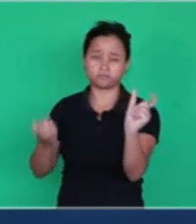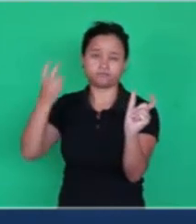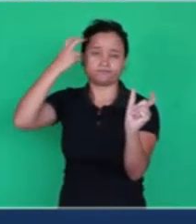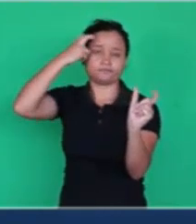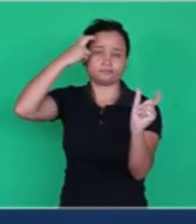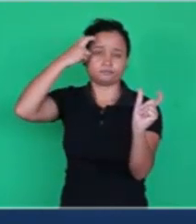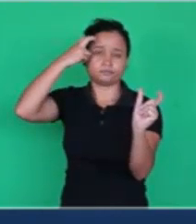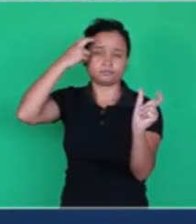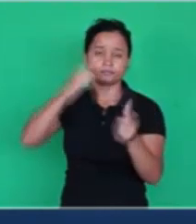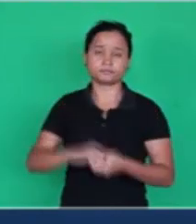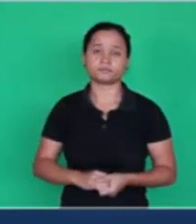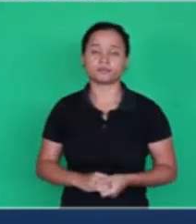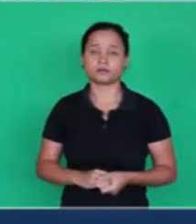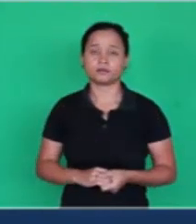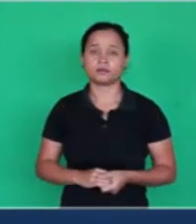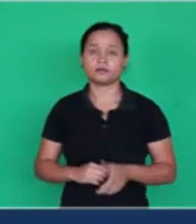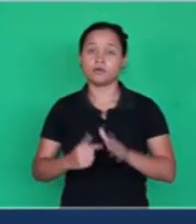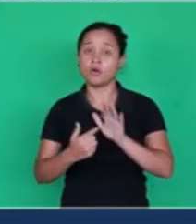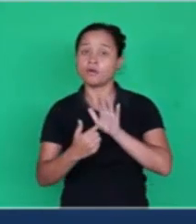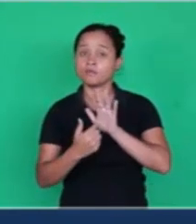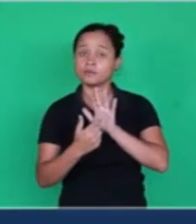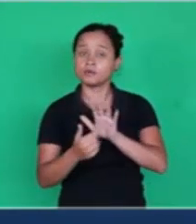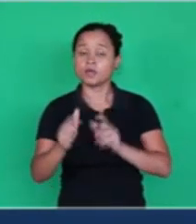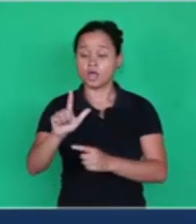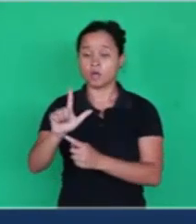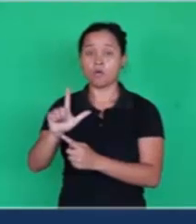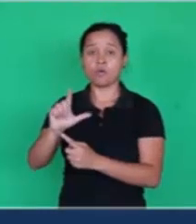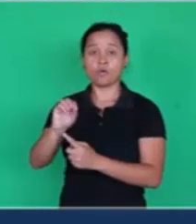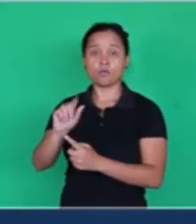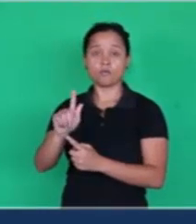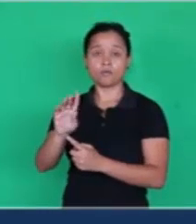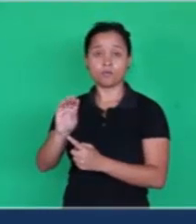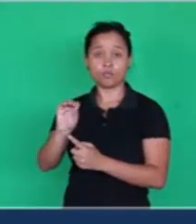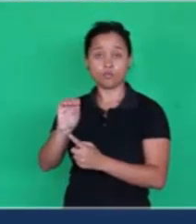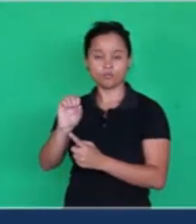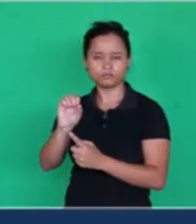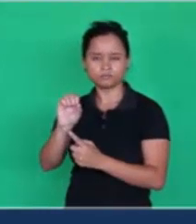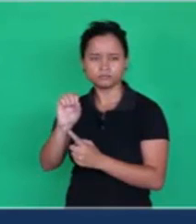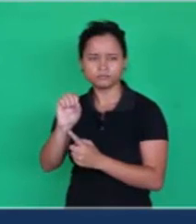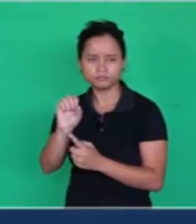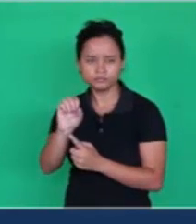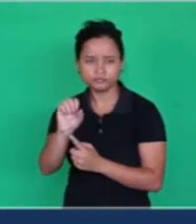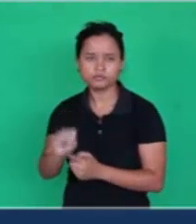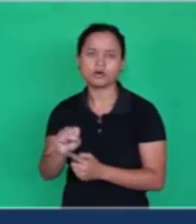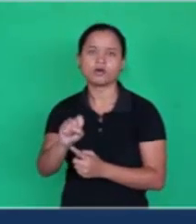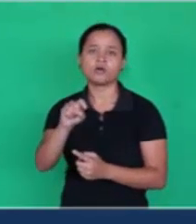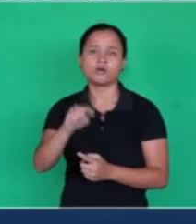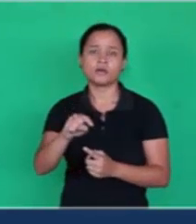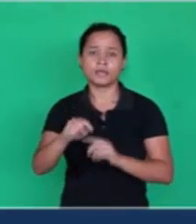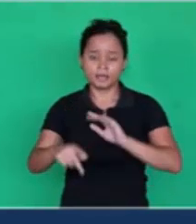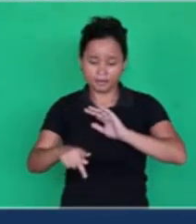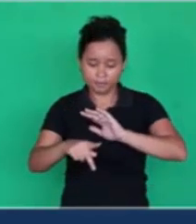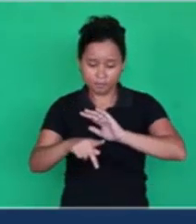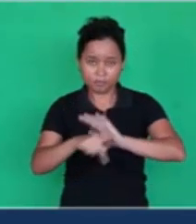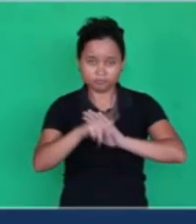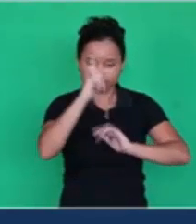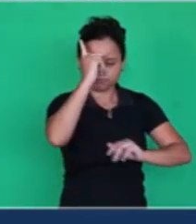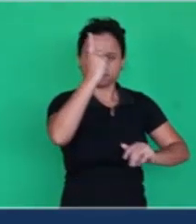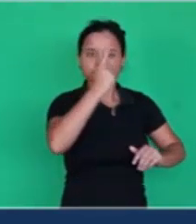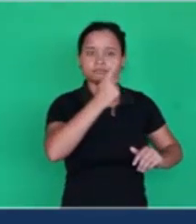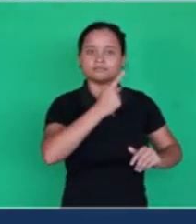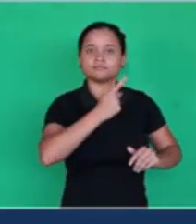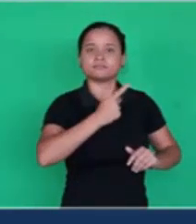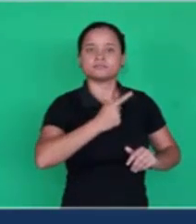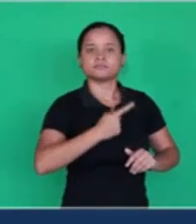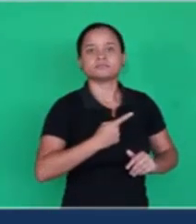They saw in logos an impersonal element, an element of truth that was distant from the Bible.